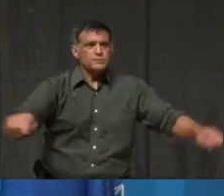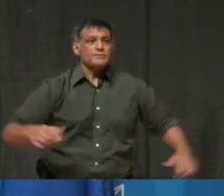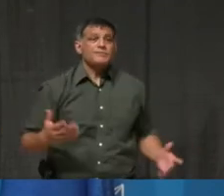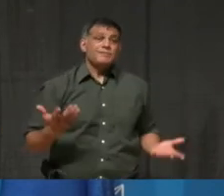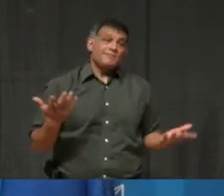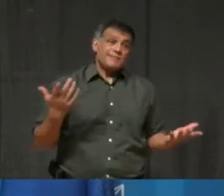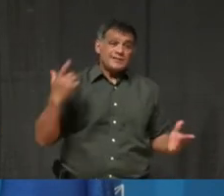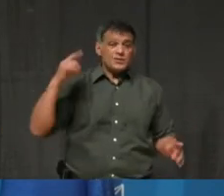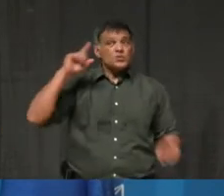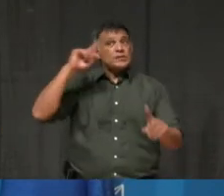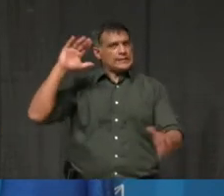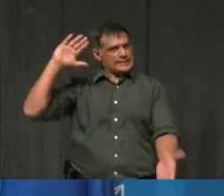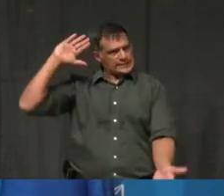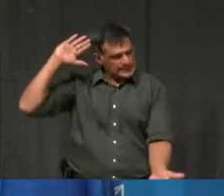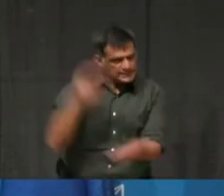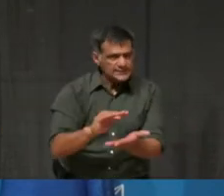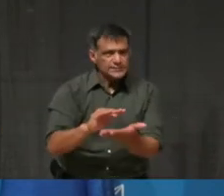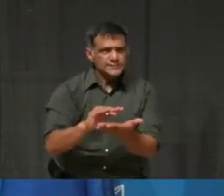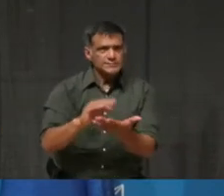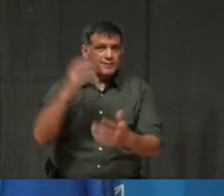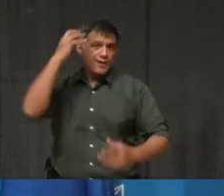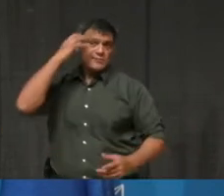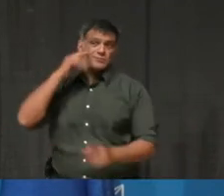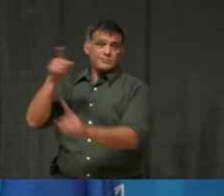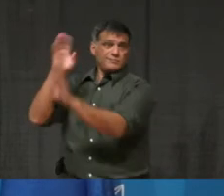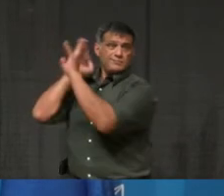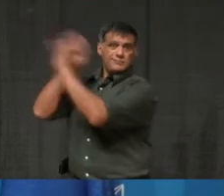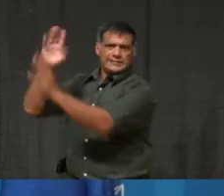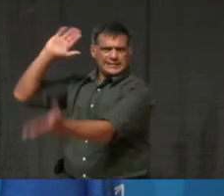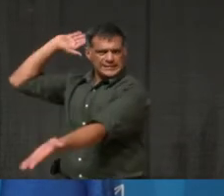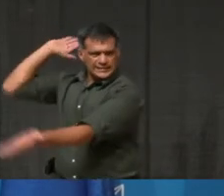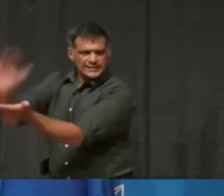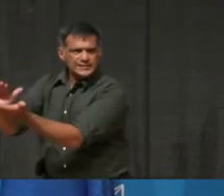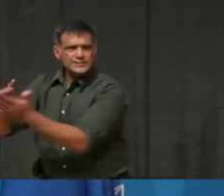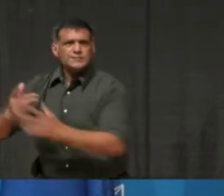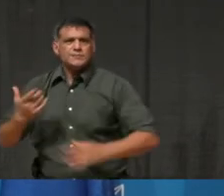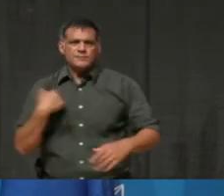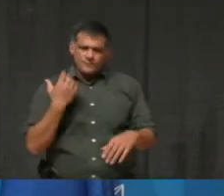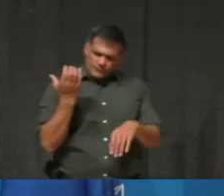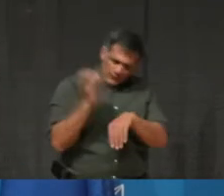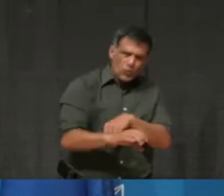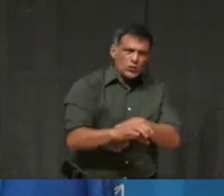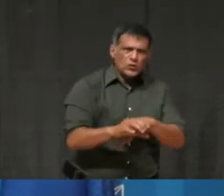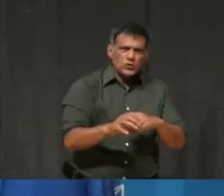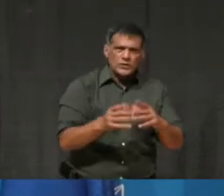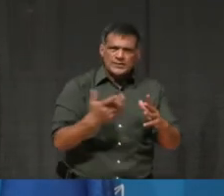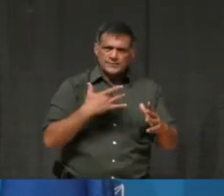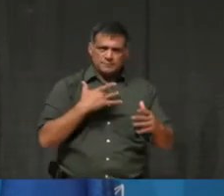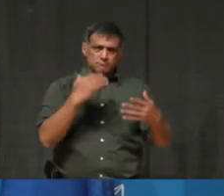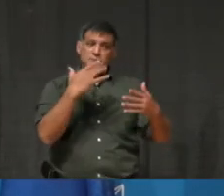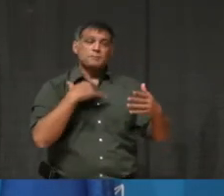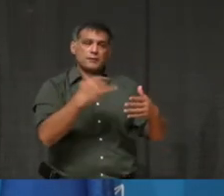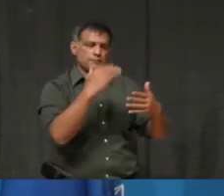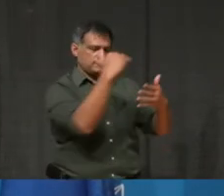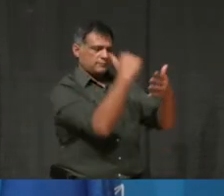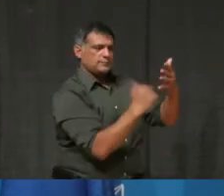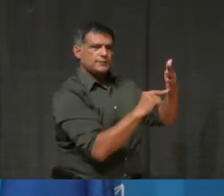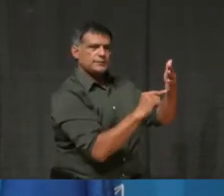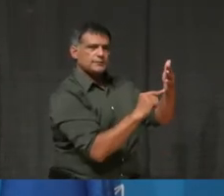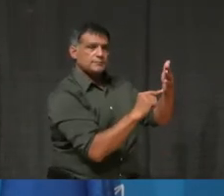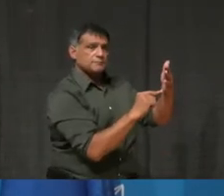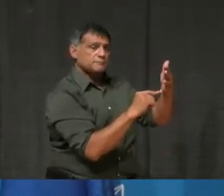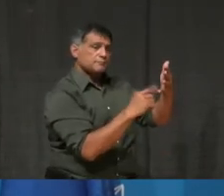hospitals. So, I, so I want to make that very clear at the, at the get-go, that enforcement is, uh, is usually seen as, as a last resort, and particularly for